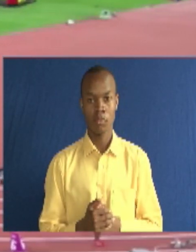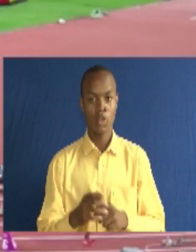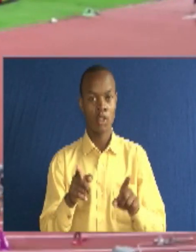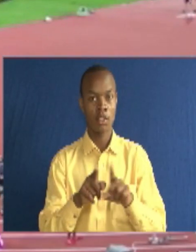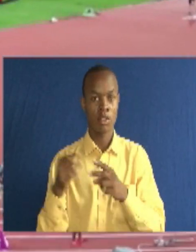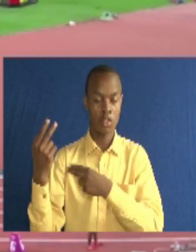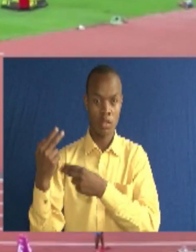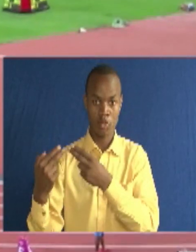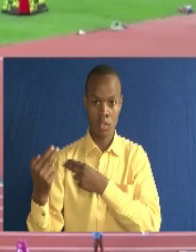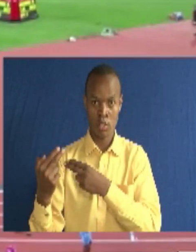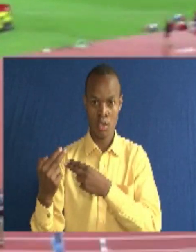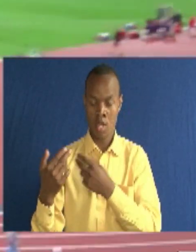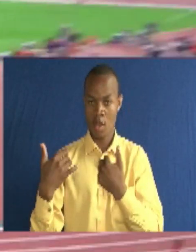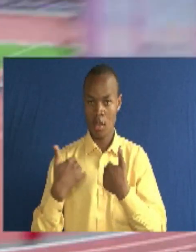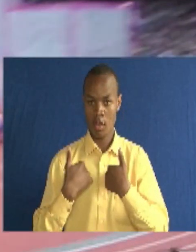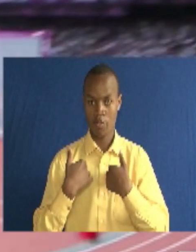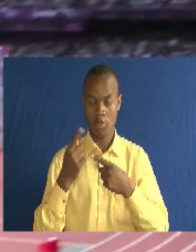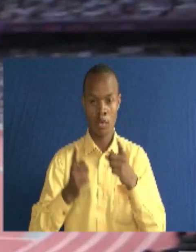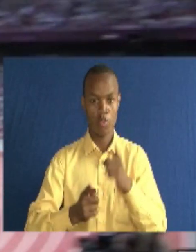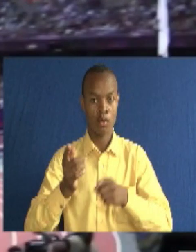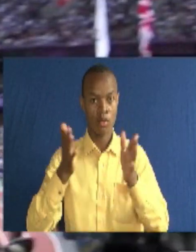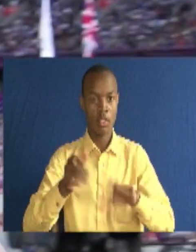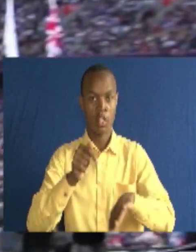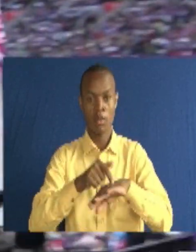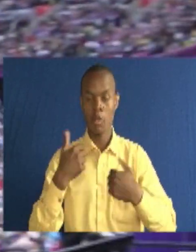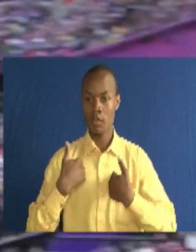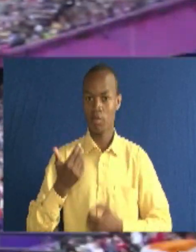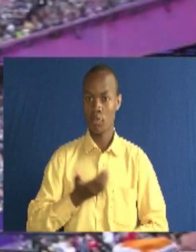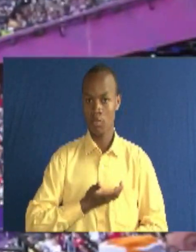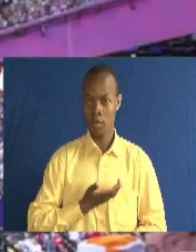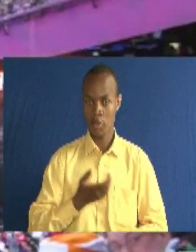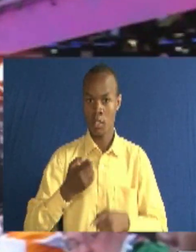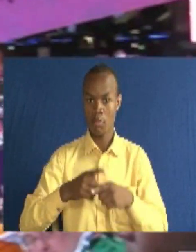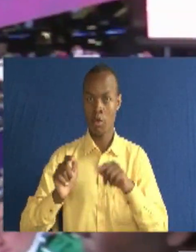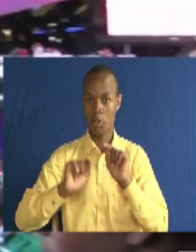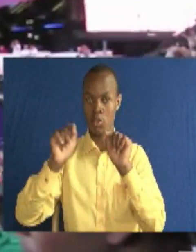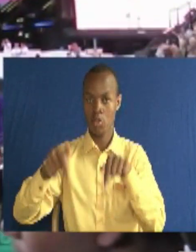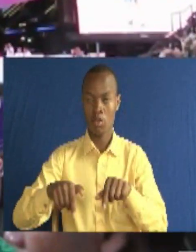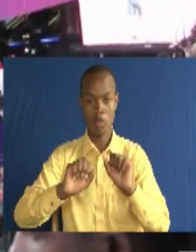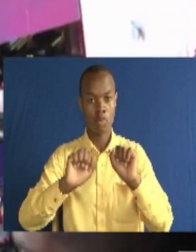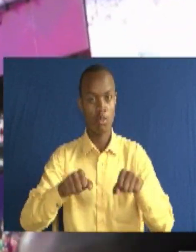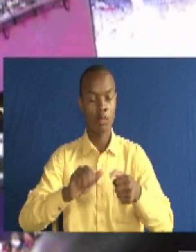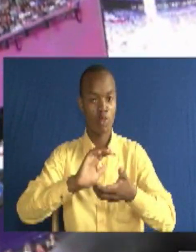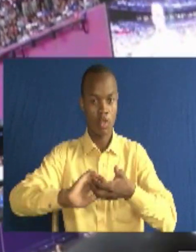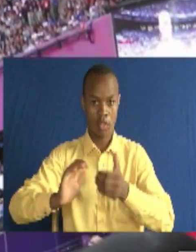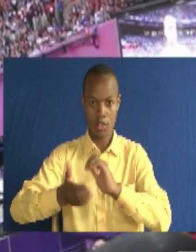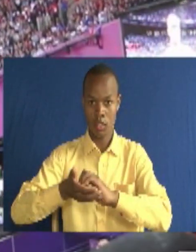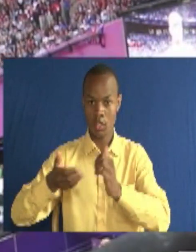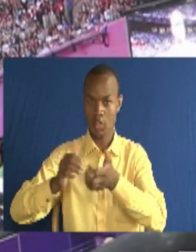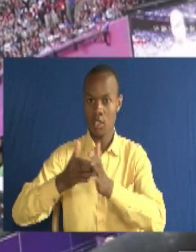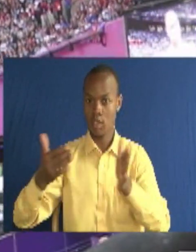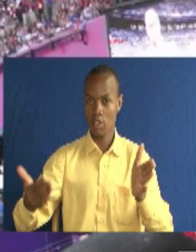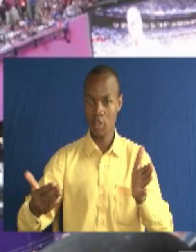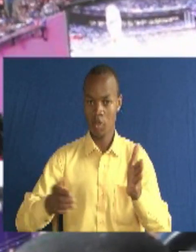Pistorius is an accomplished runner with four Paralympic gold medals, but he wailed a long fight to run in the Olympics